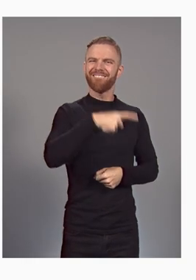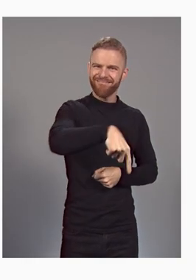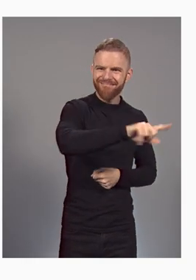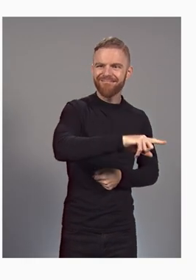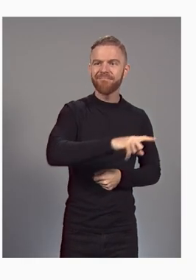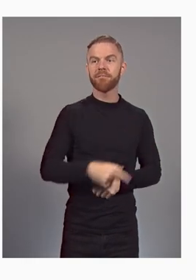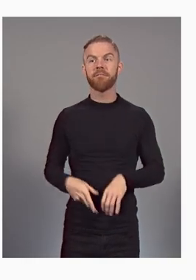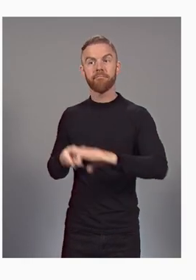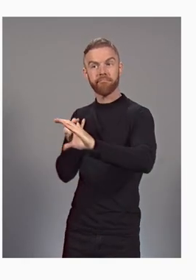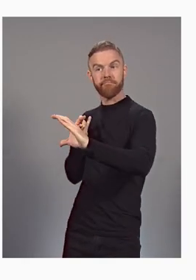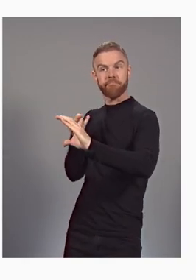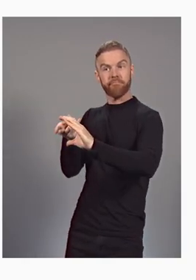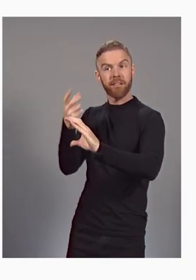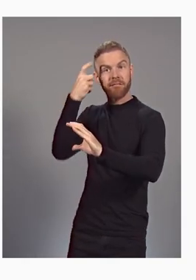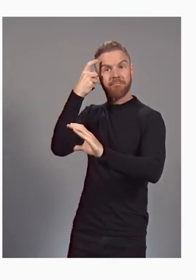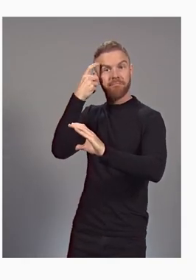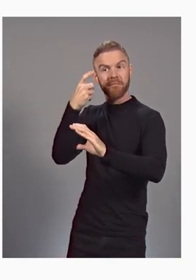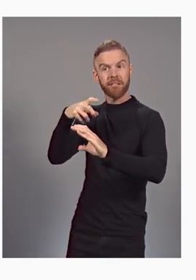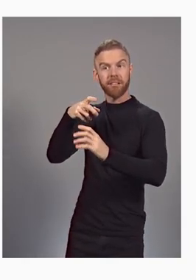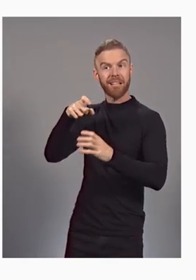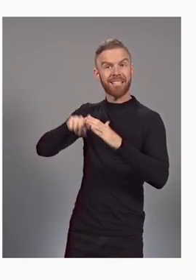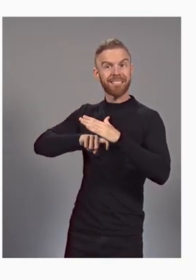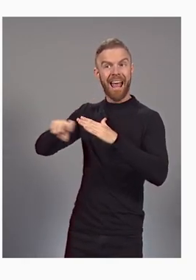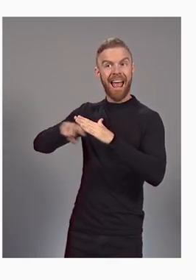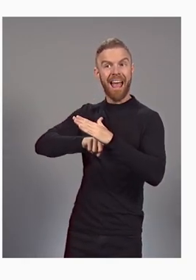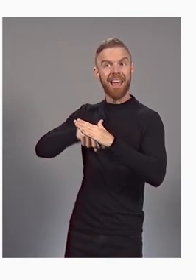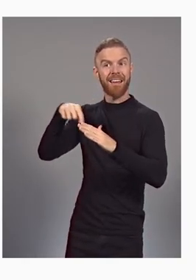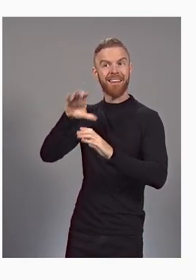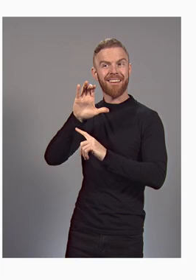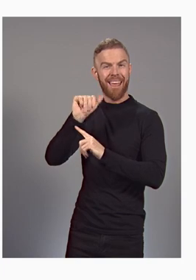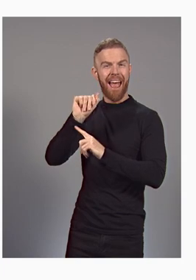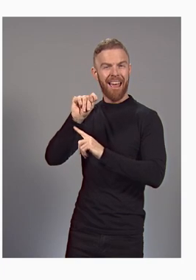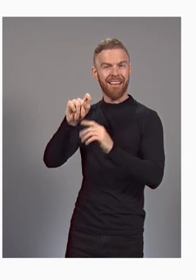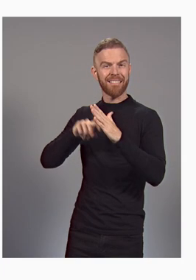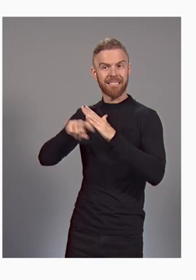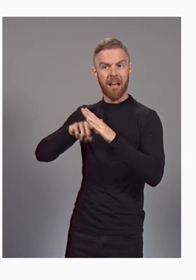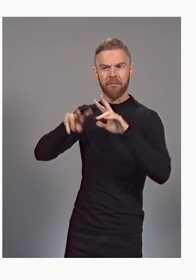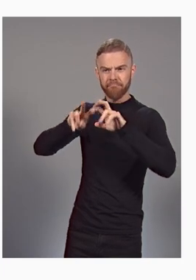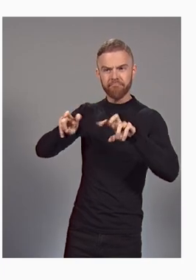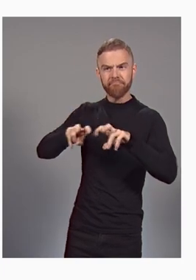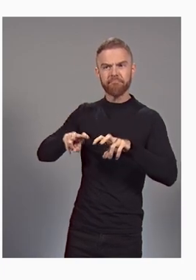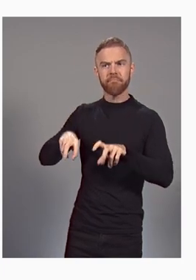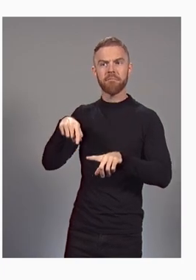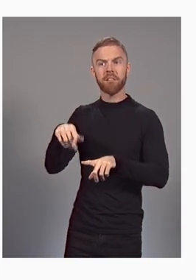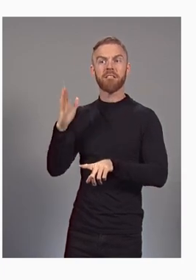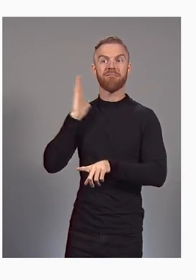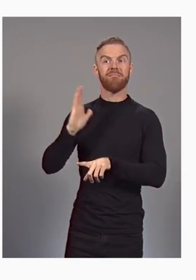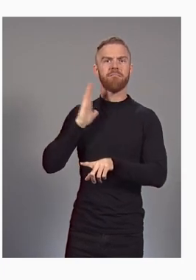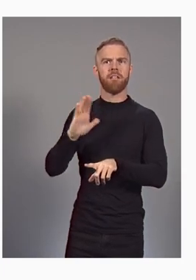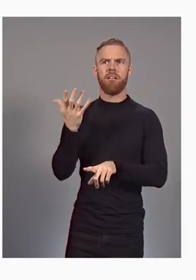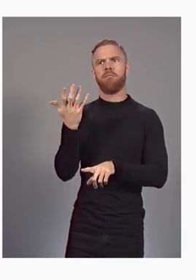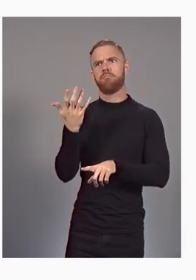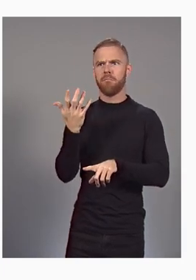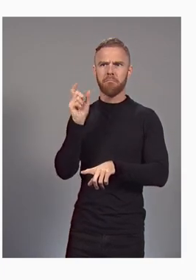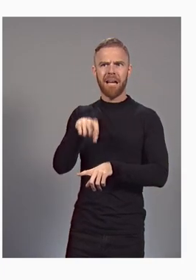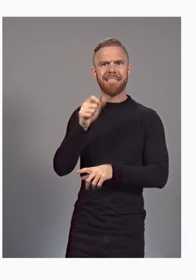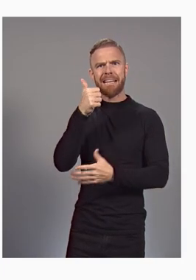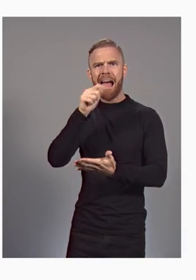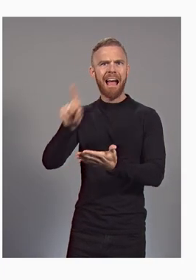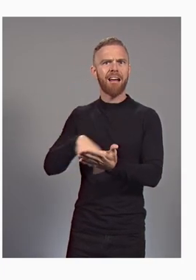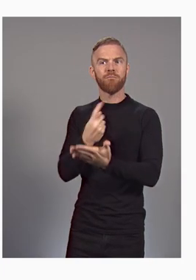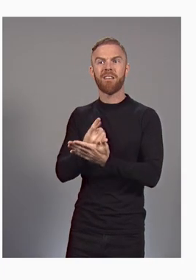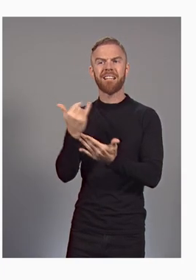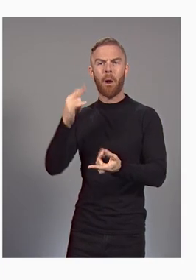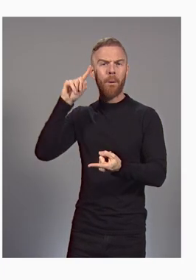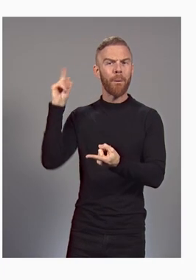precise information about a patient's lesion used to take over 10 hours. And now we can do this in under two minutes.